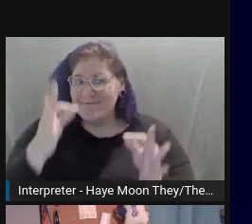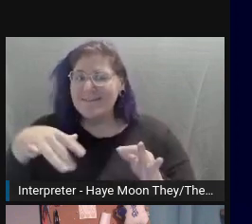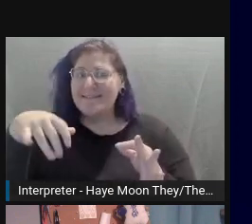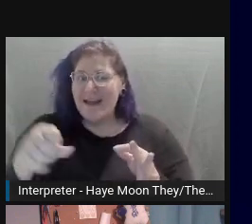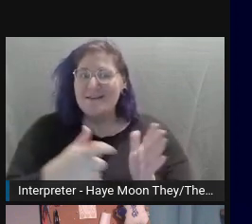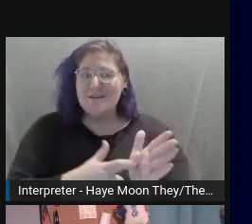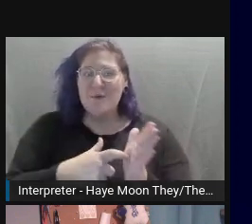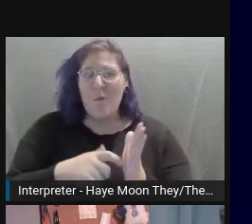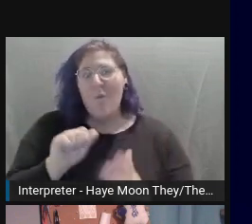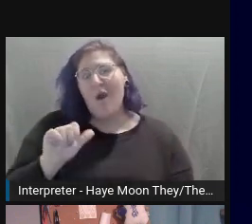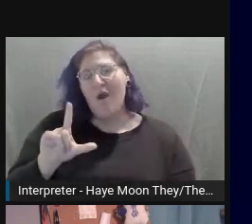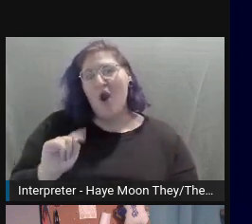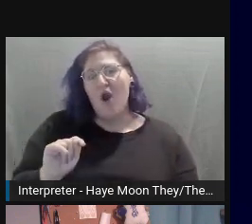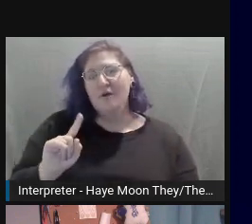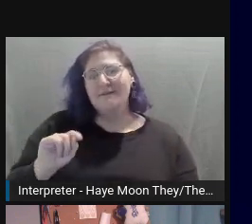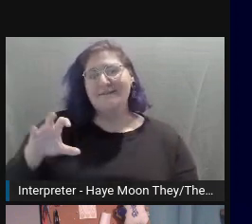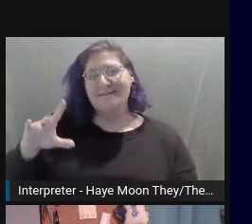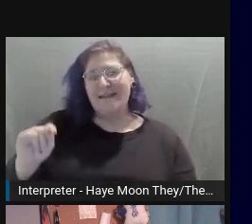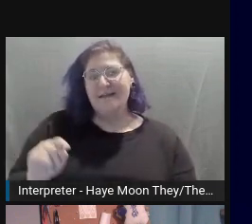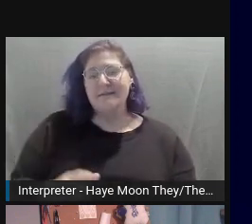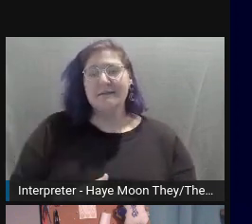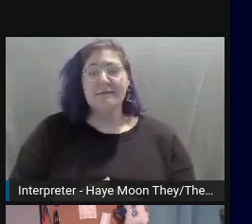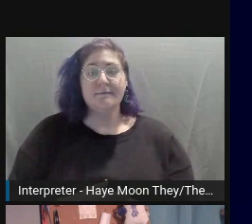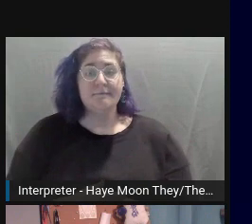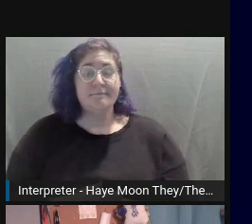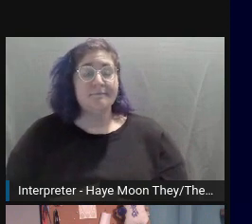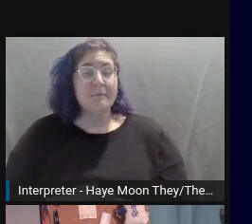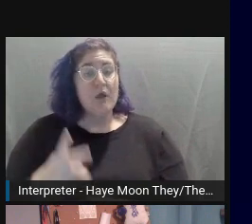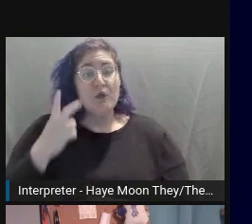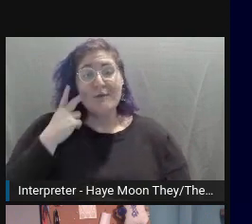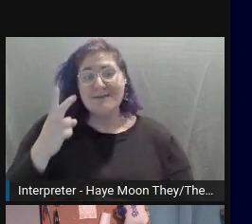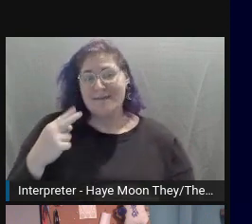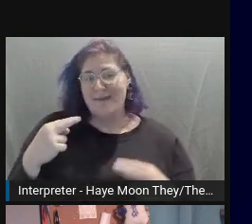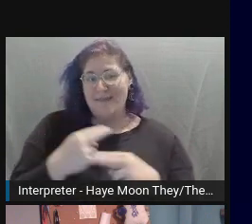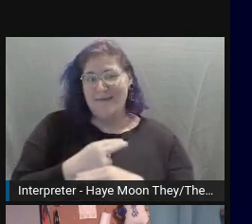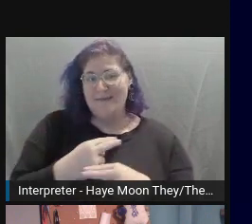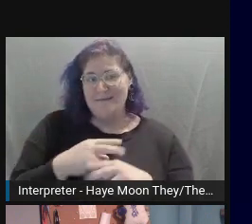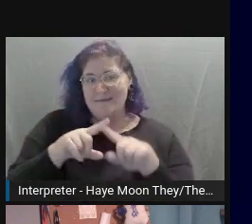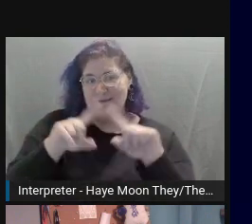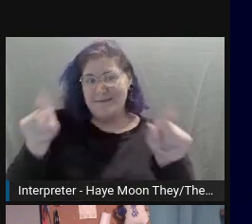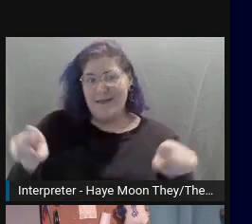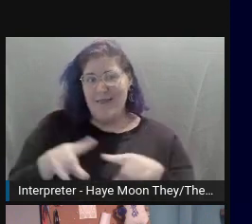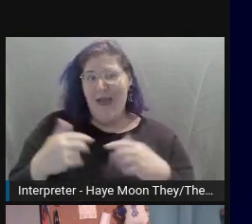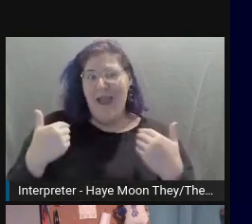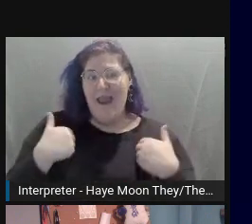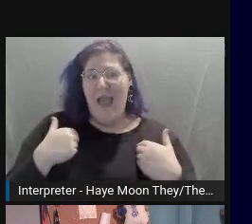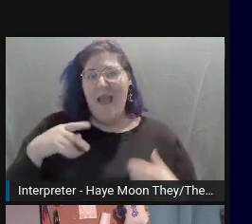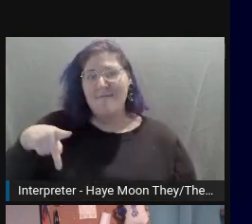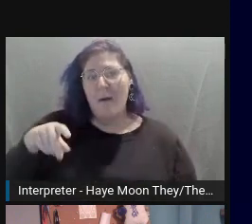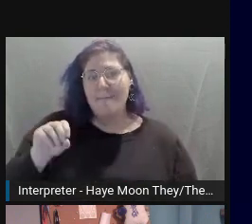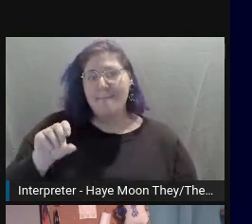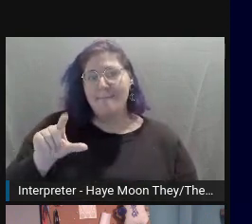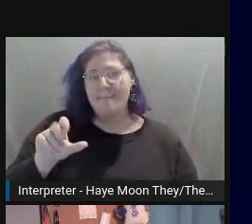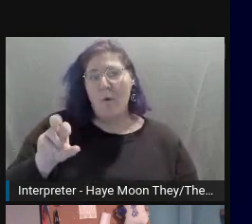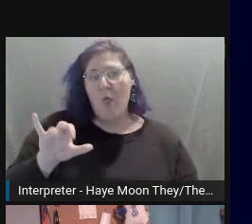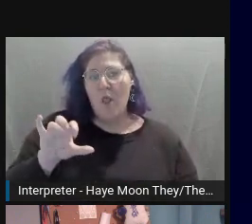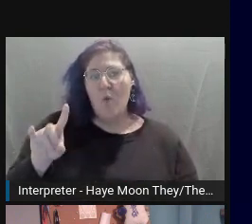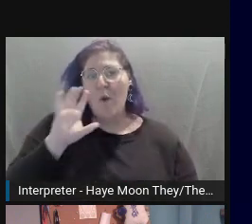On this slide is an array of Polaroid-esque images that are completely blank with little strips of tape on some of their corners.